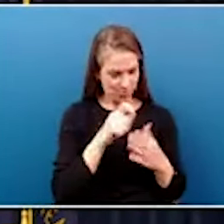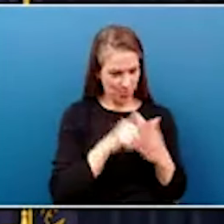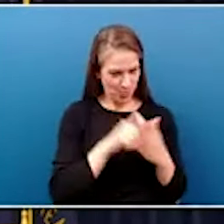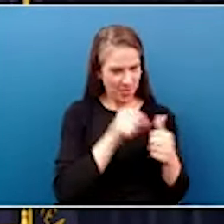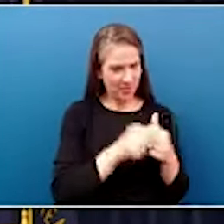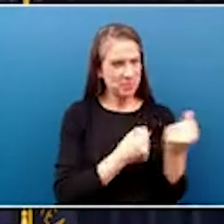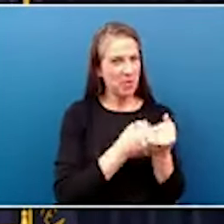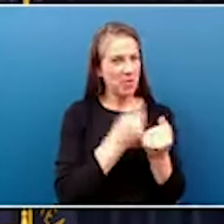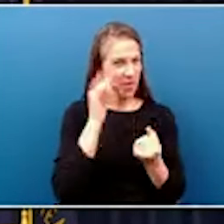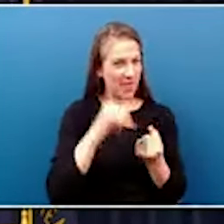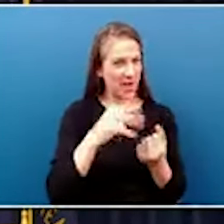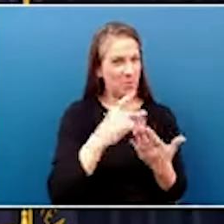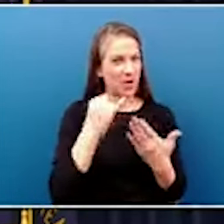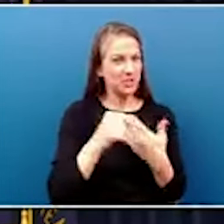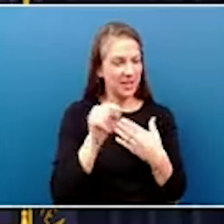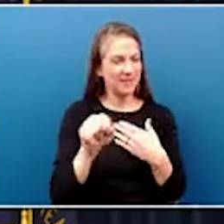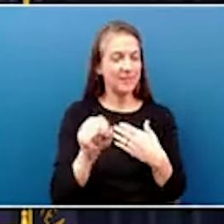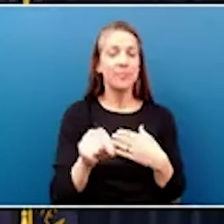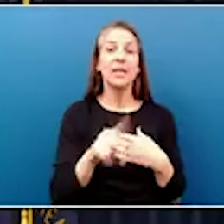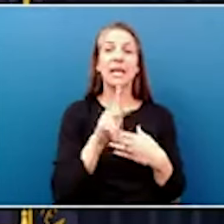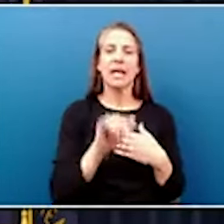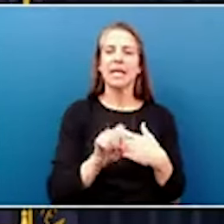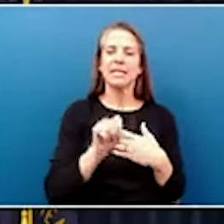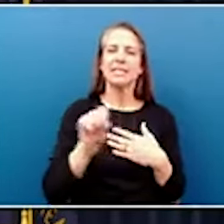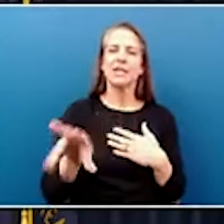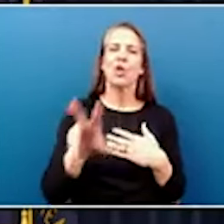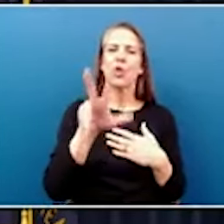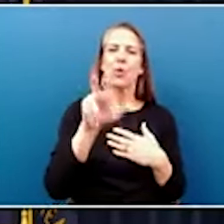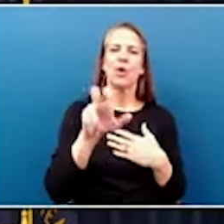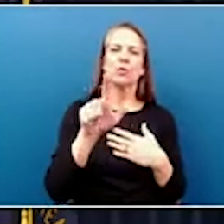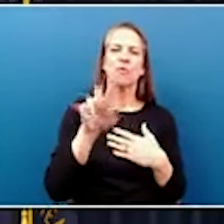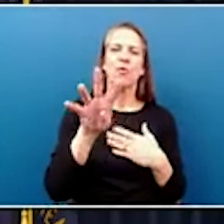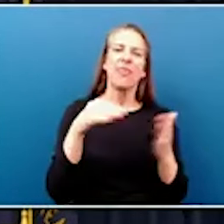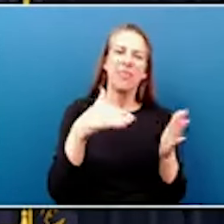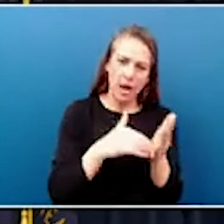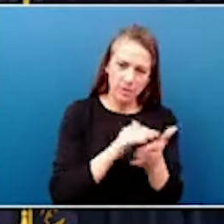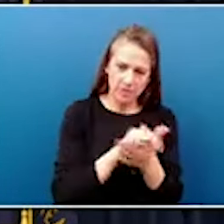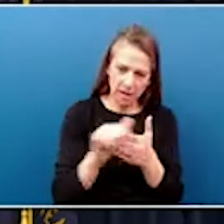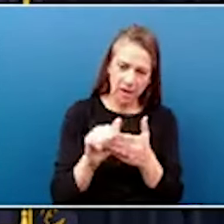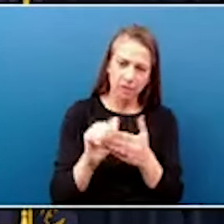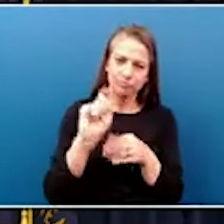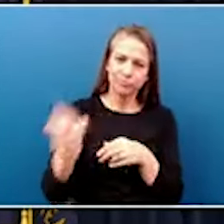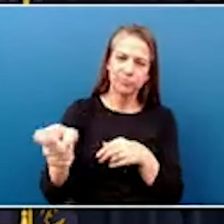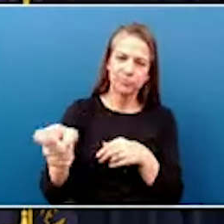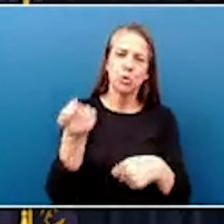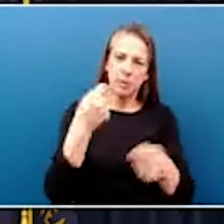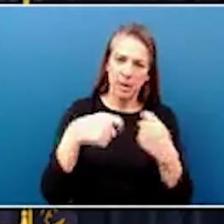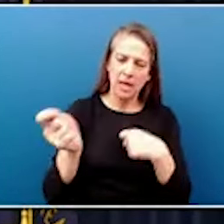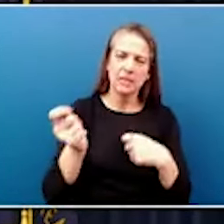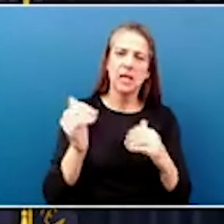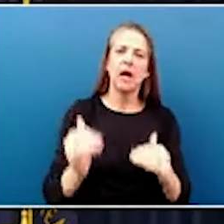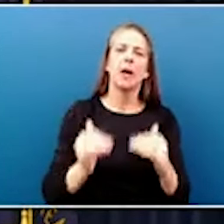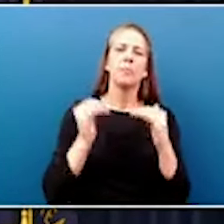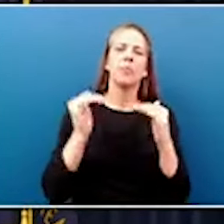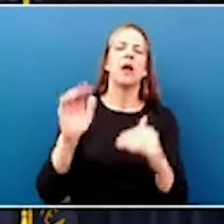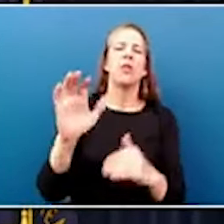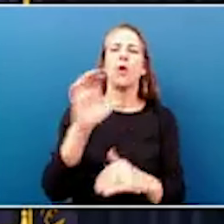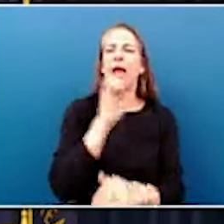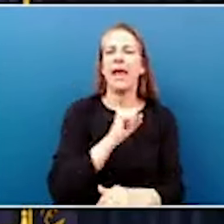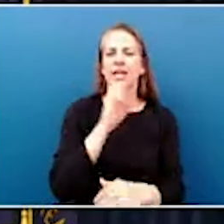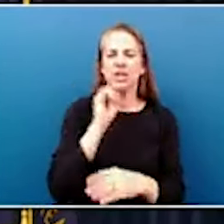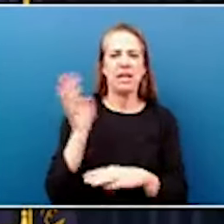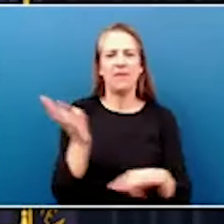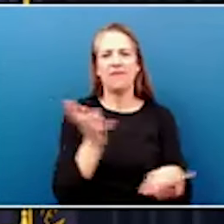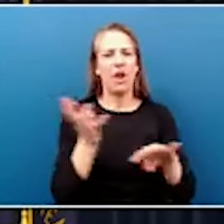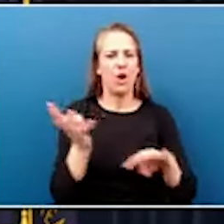project. Kentucky is sending them nearly $324,000 to help them replace and upgrade their aging conveyor system. This